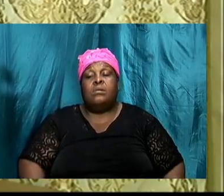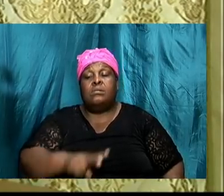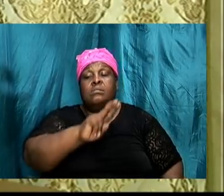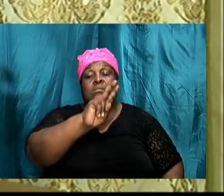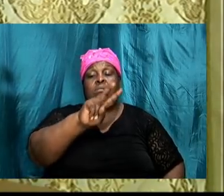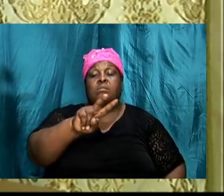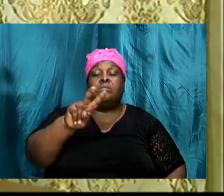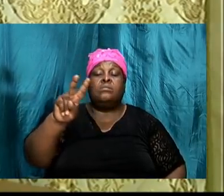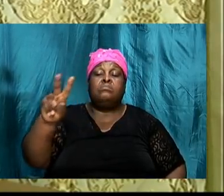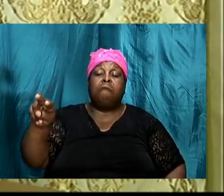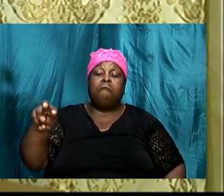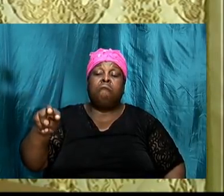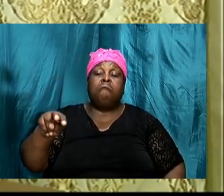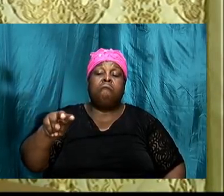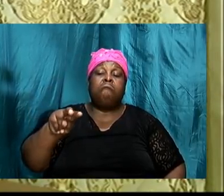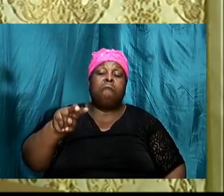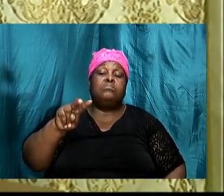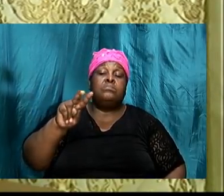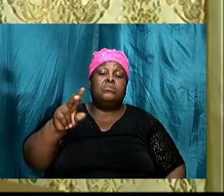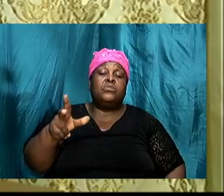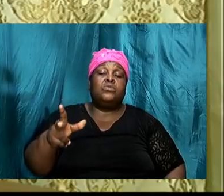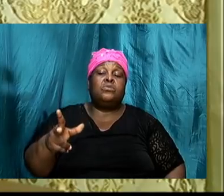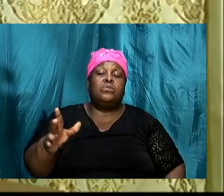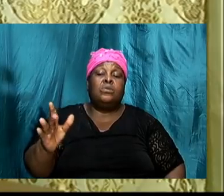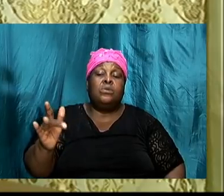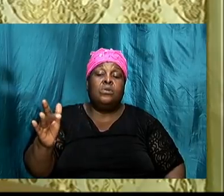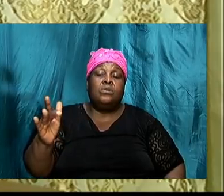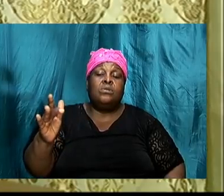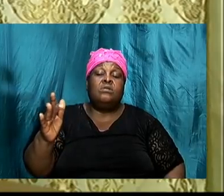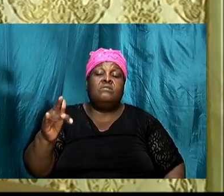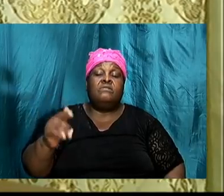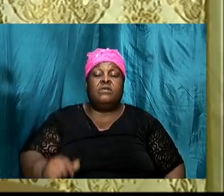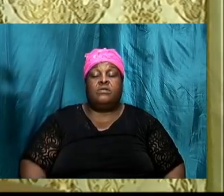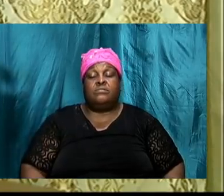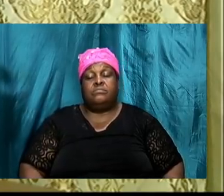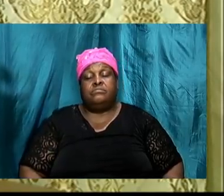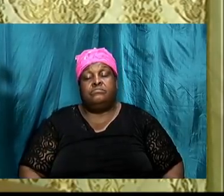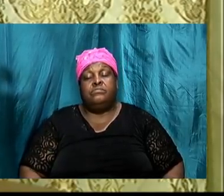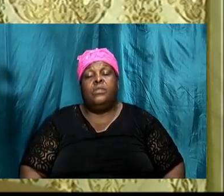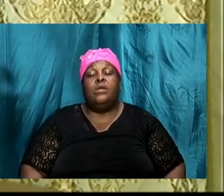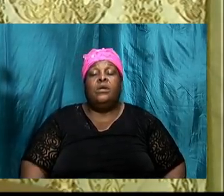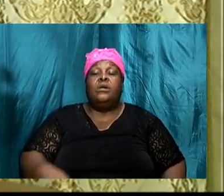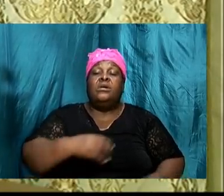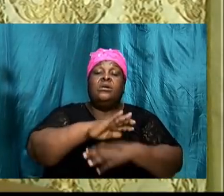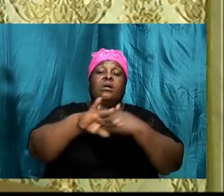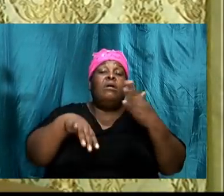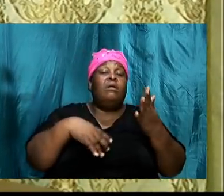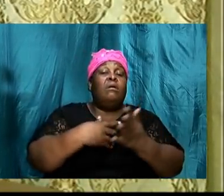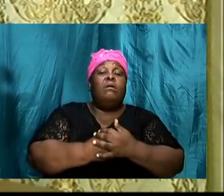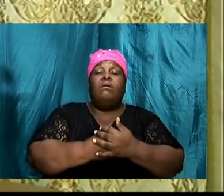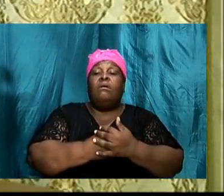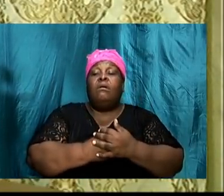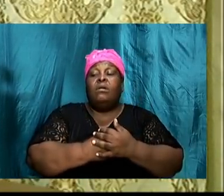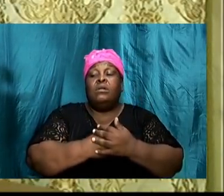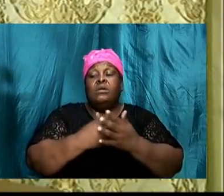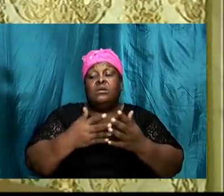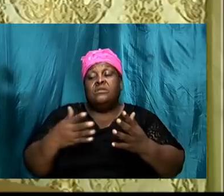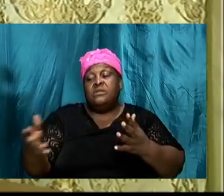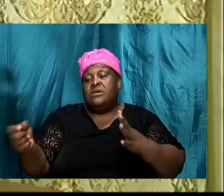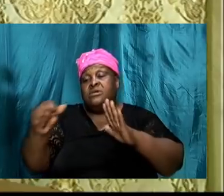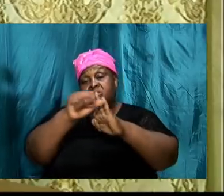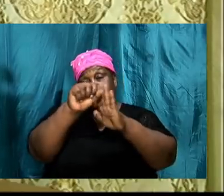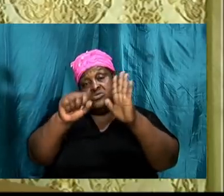and 2 Samuel 21, verse 1. In all these passages, the Bible was